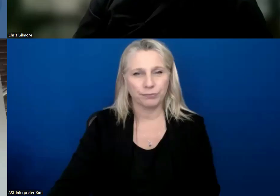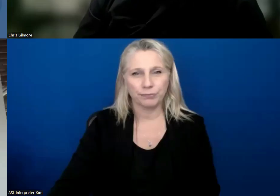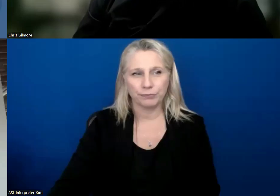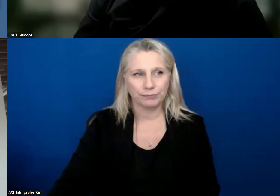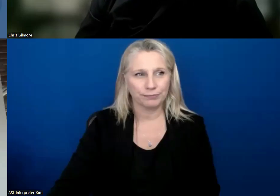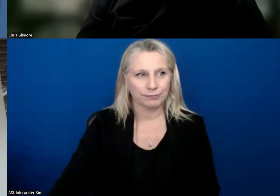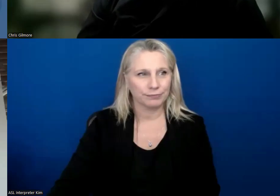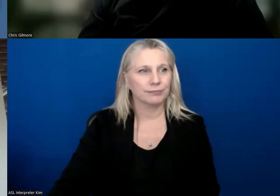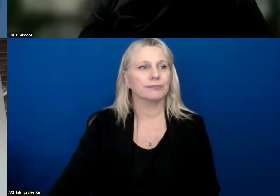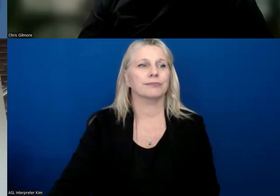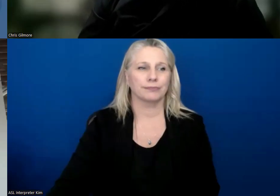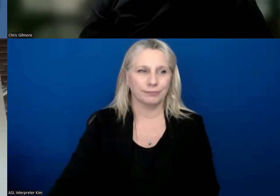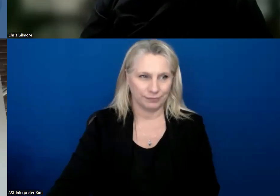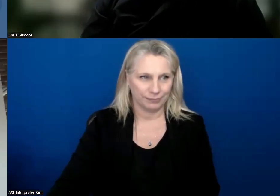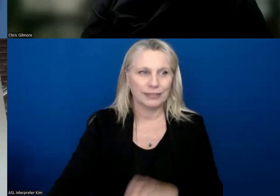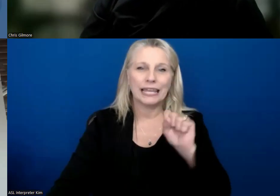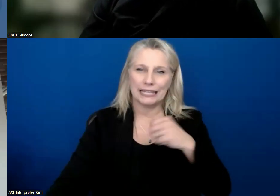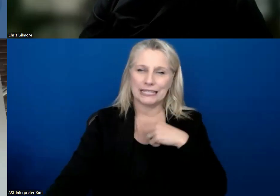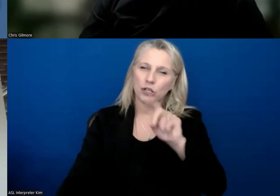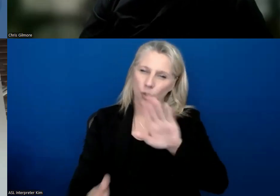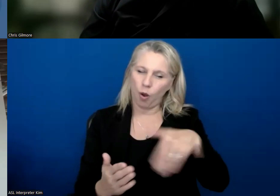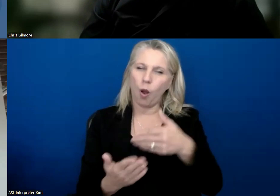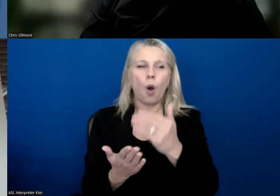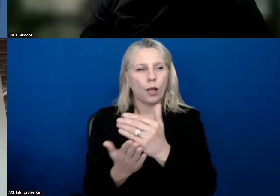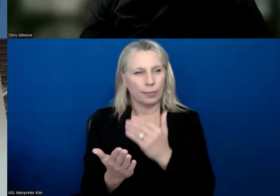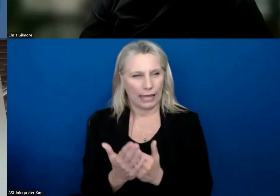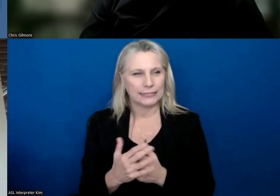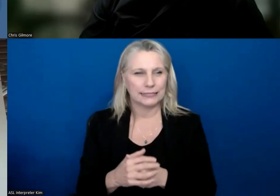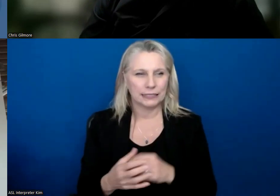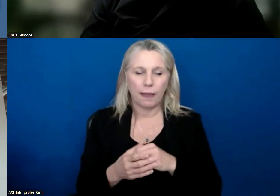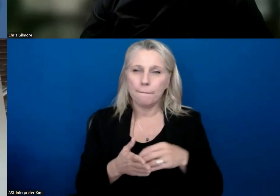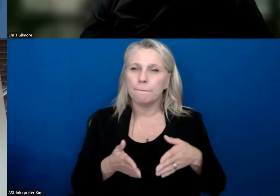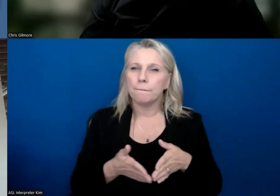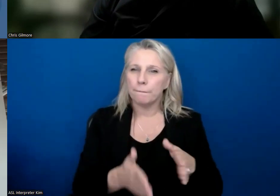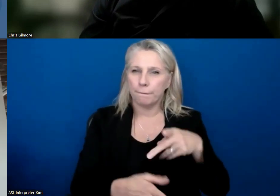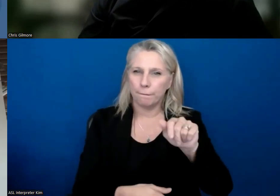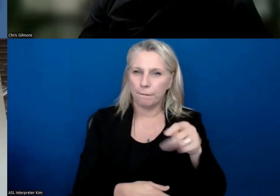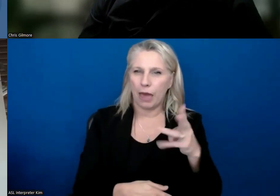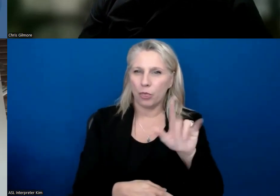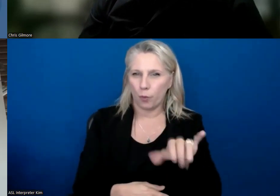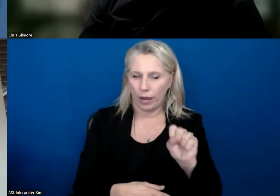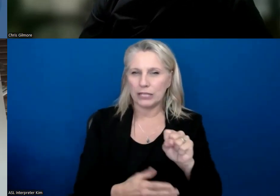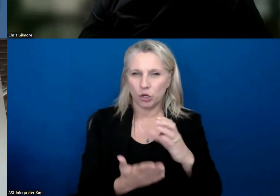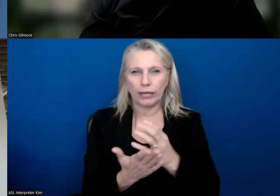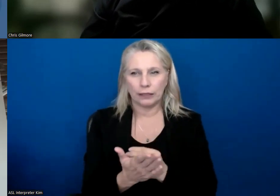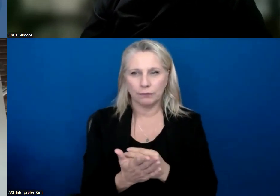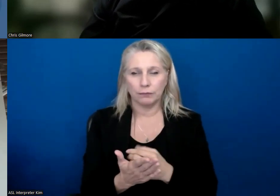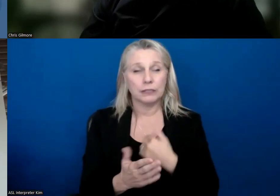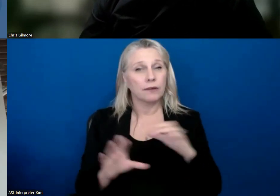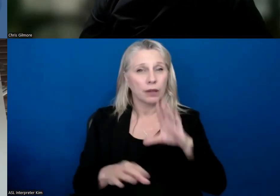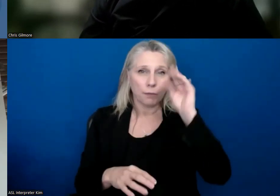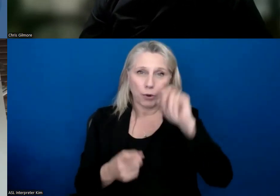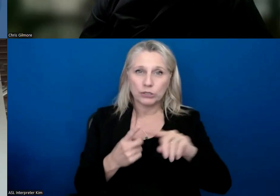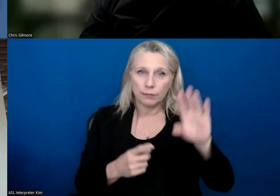Yes. Um, I do a whole lesson, um, in the pathways curriculum. Um, and when I've done voice to men on